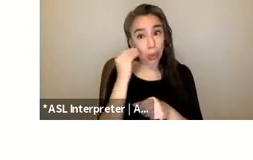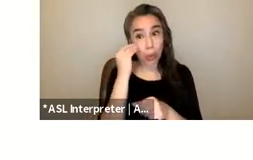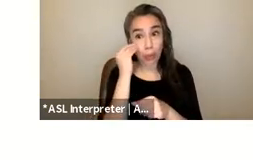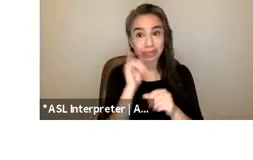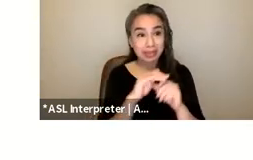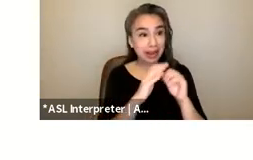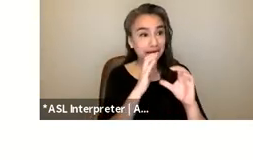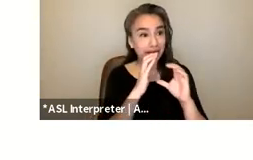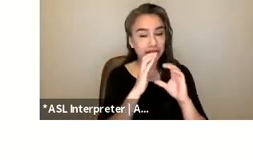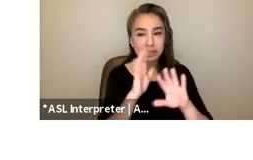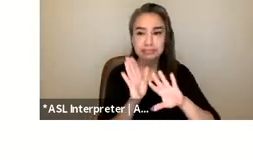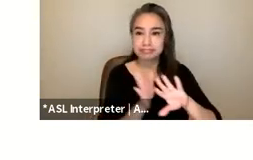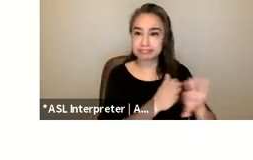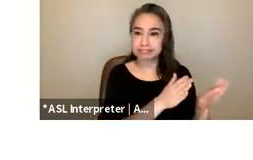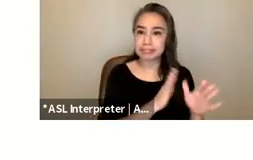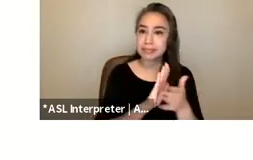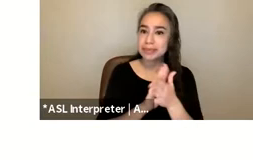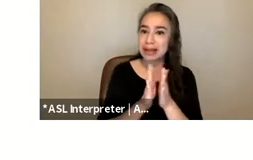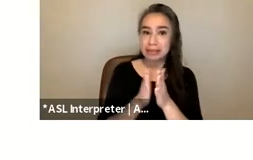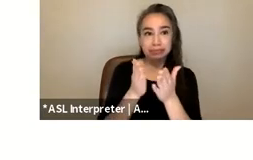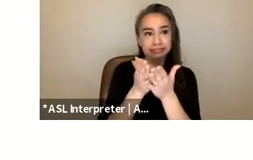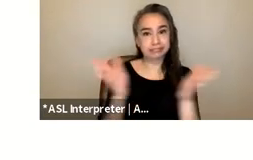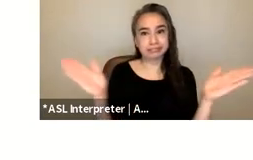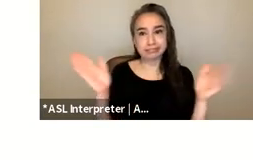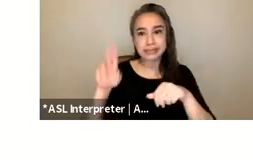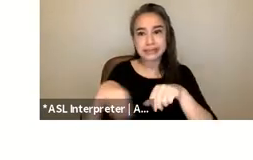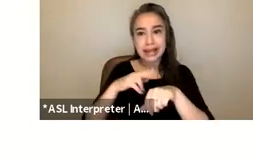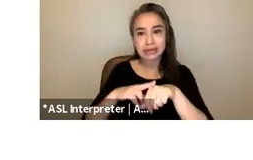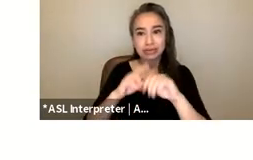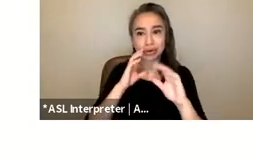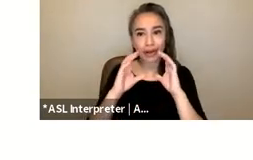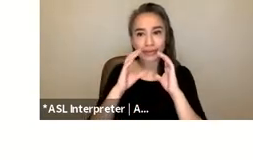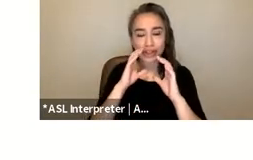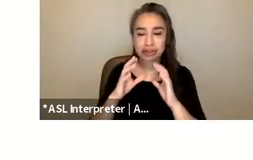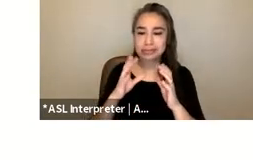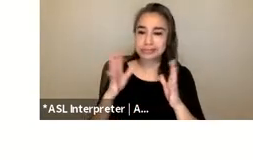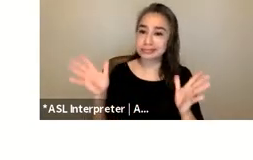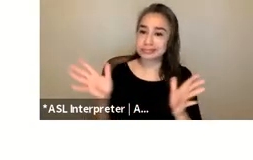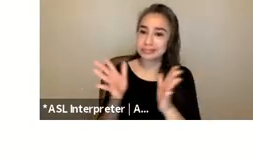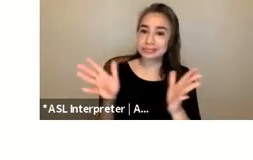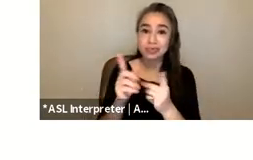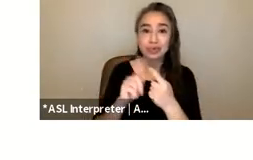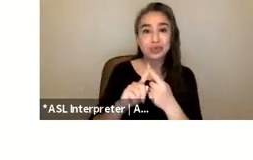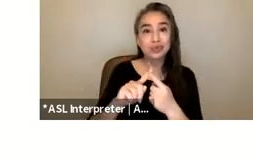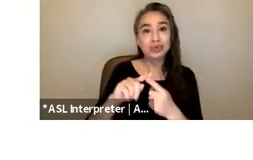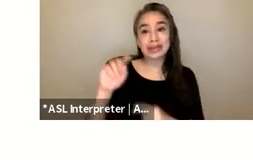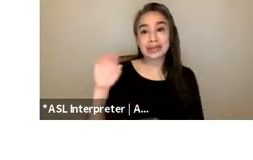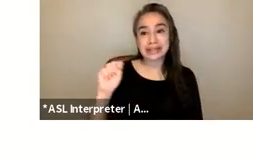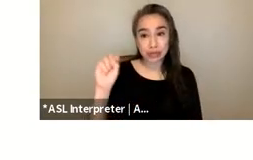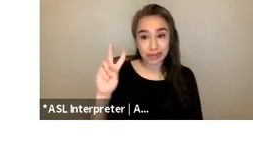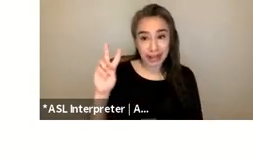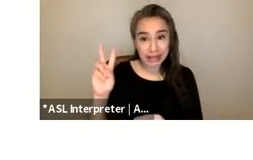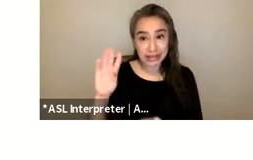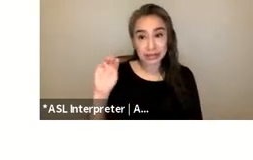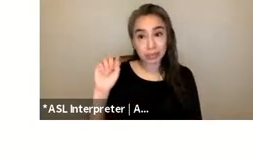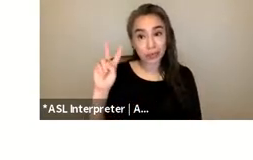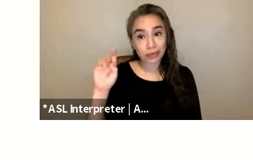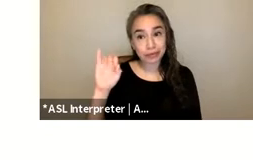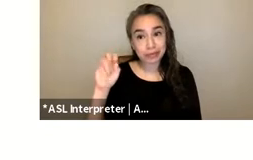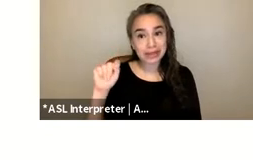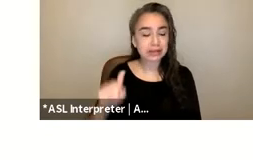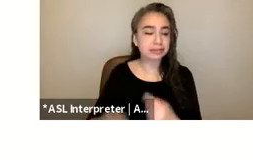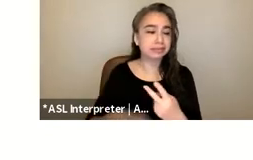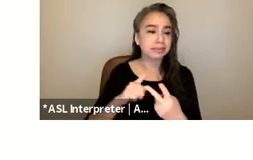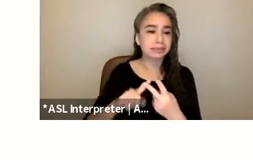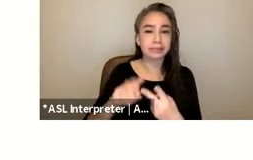national conversation and fueling a movement known as the sexual violence movement and the battered women's movement from which many of our